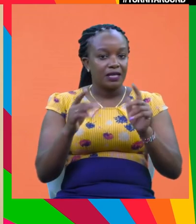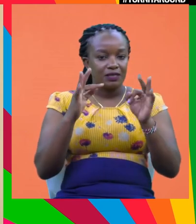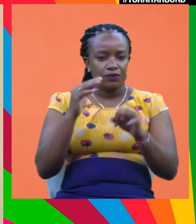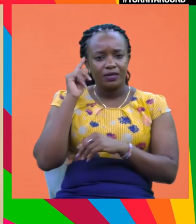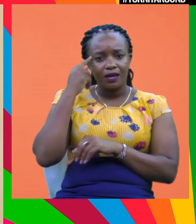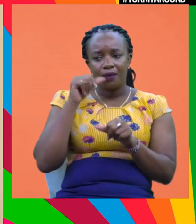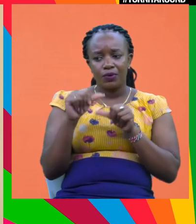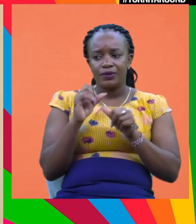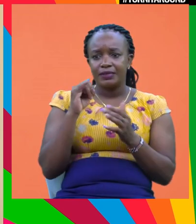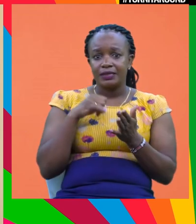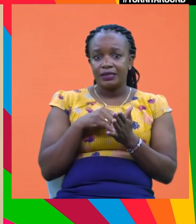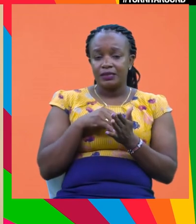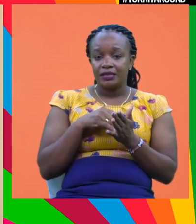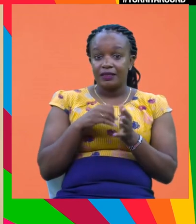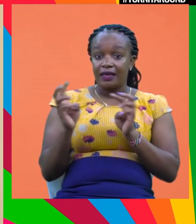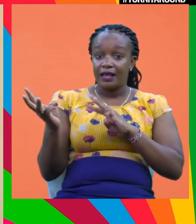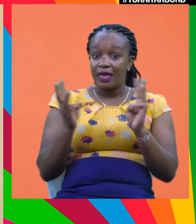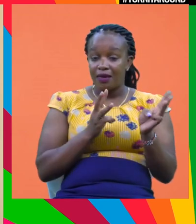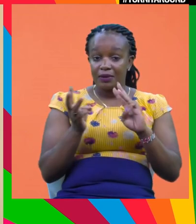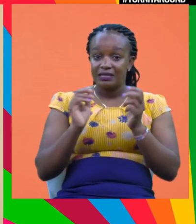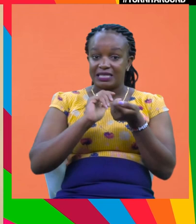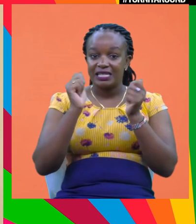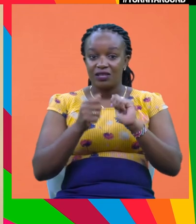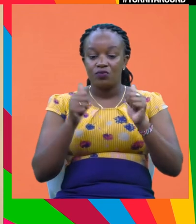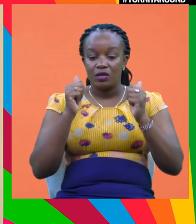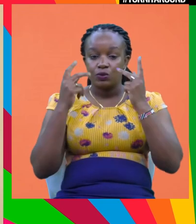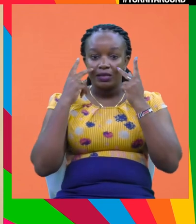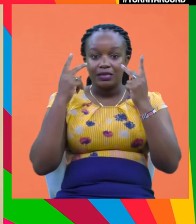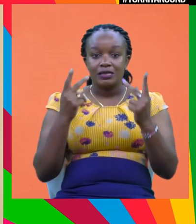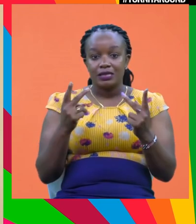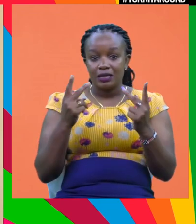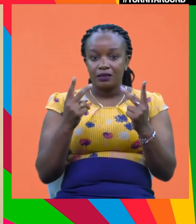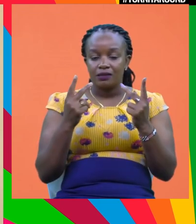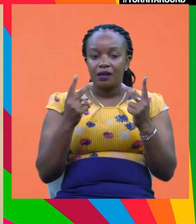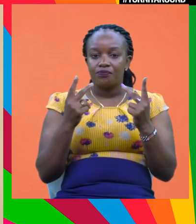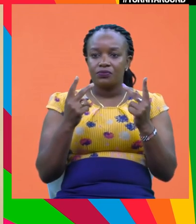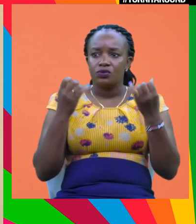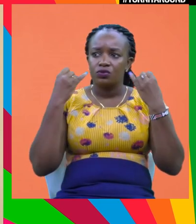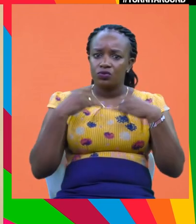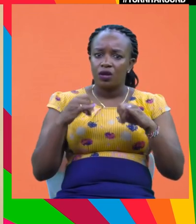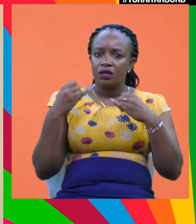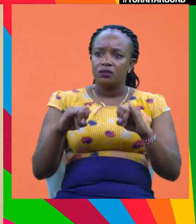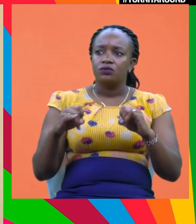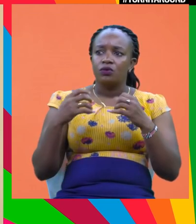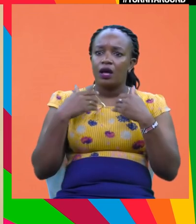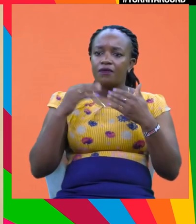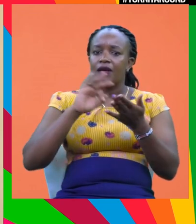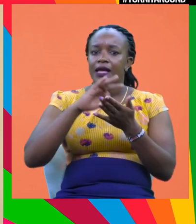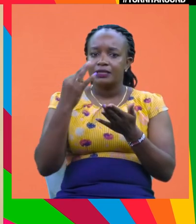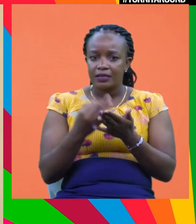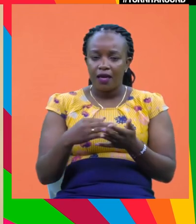if we think about it, because of the climate change, we're seeing these large scale typhoons, hurricanes, floods,